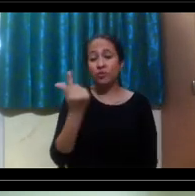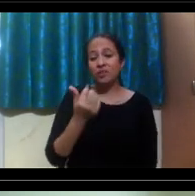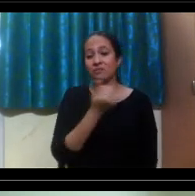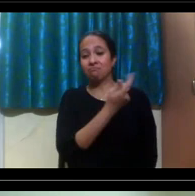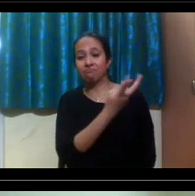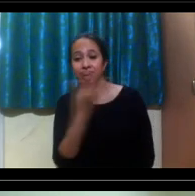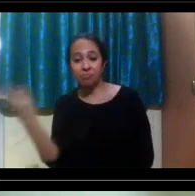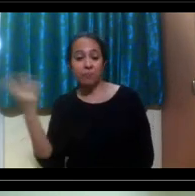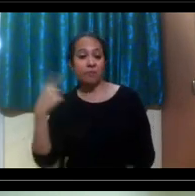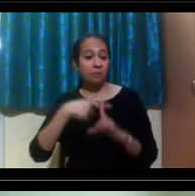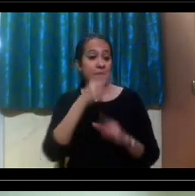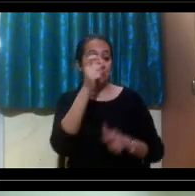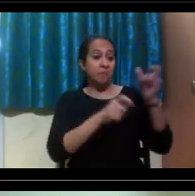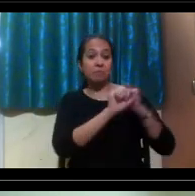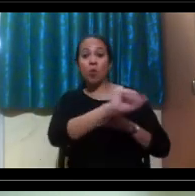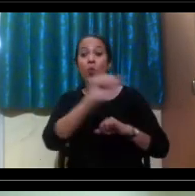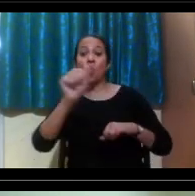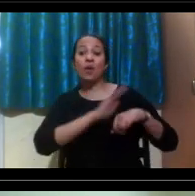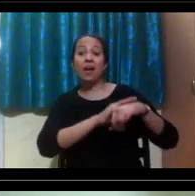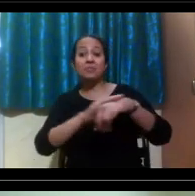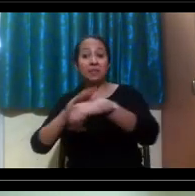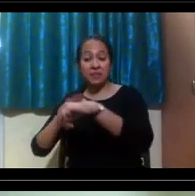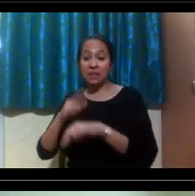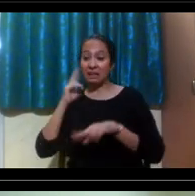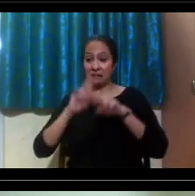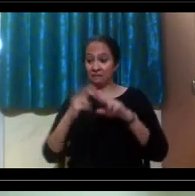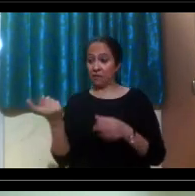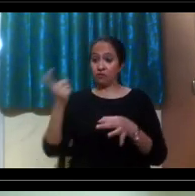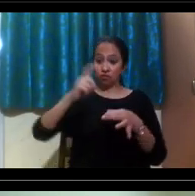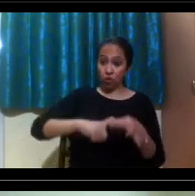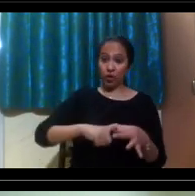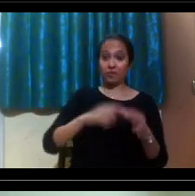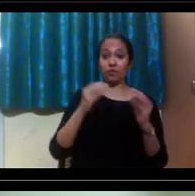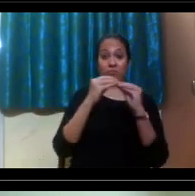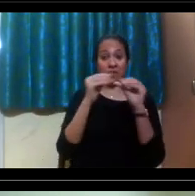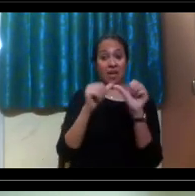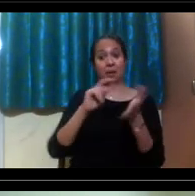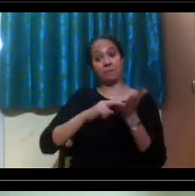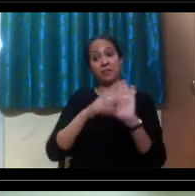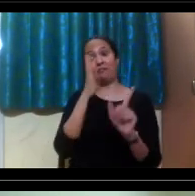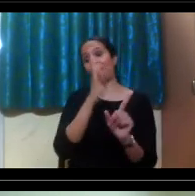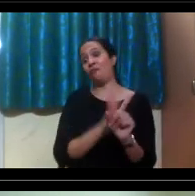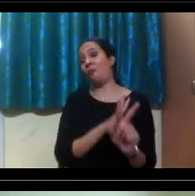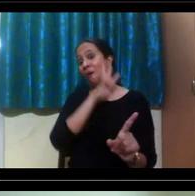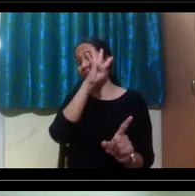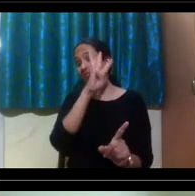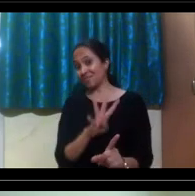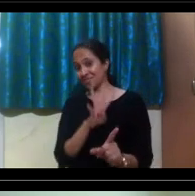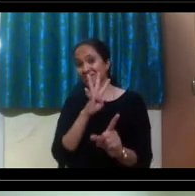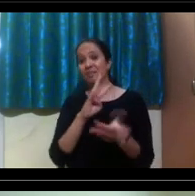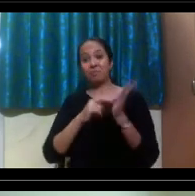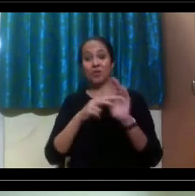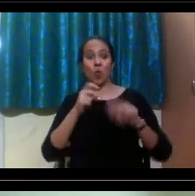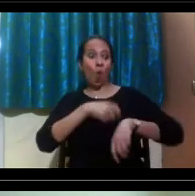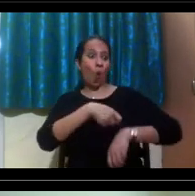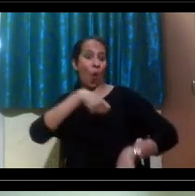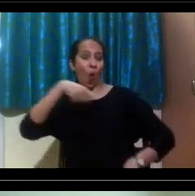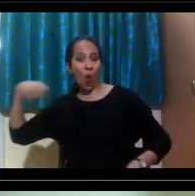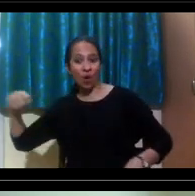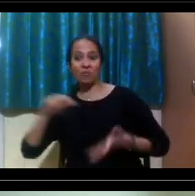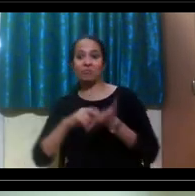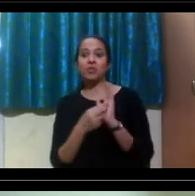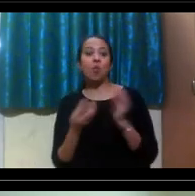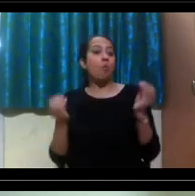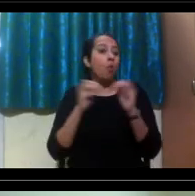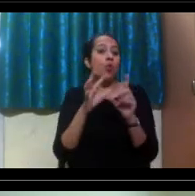experiences. If you're coming as an undergraduate, that's four years. It's a long time. What else, what other activities, you know, what else